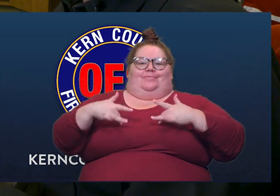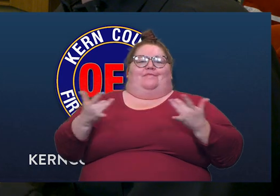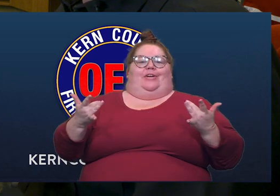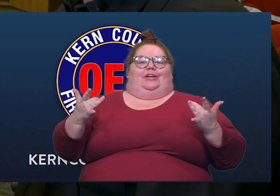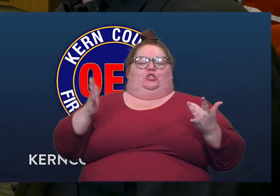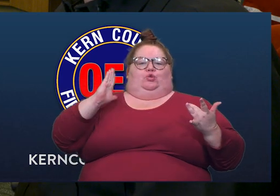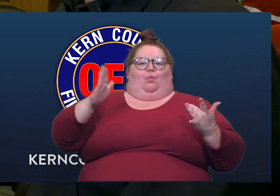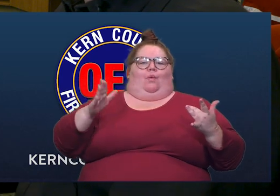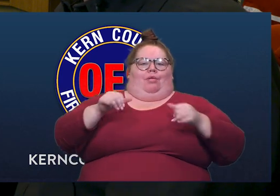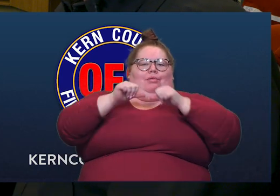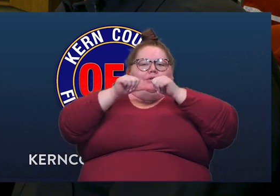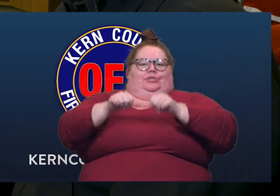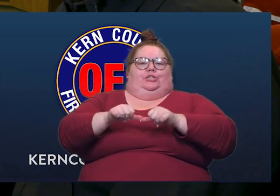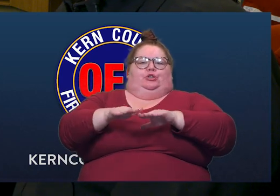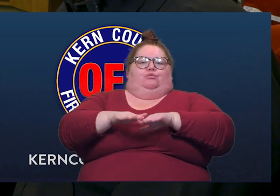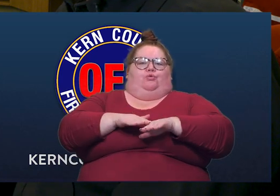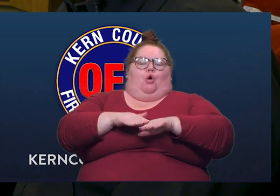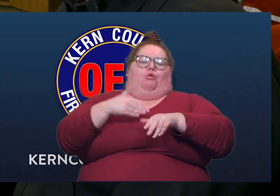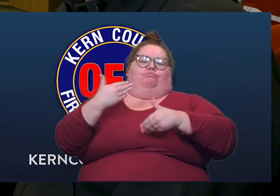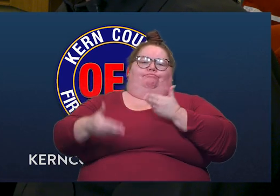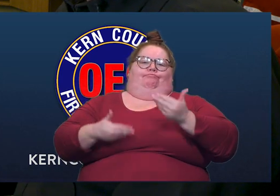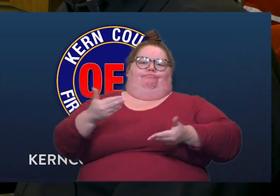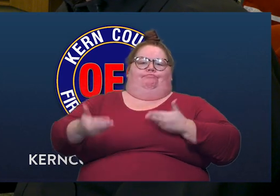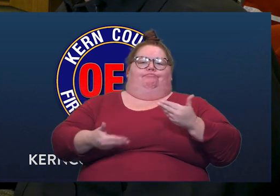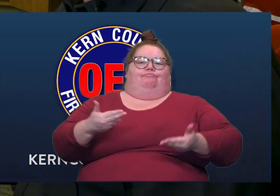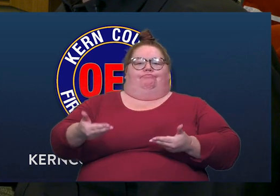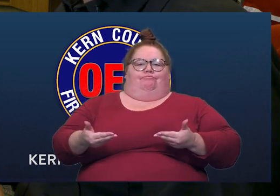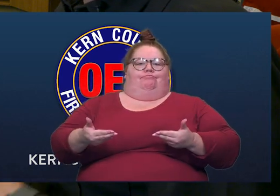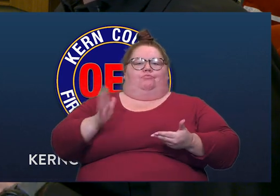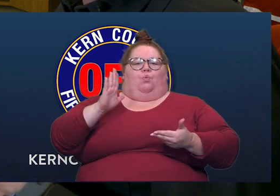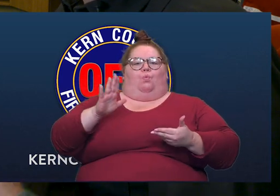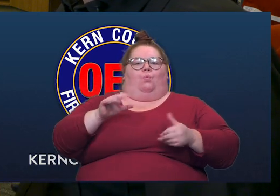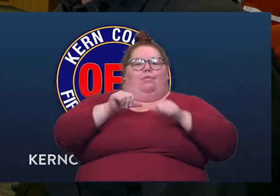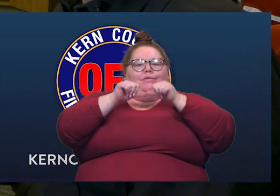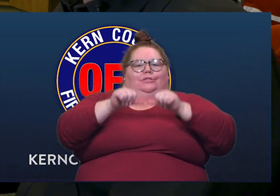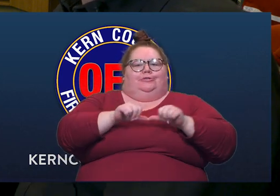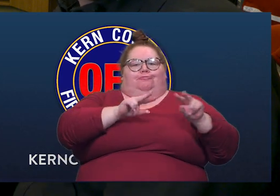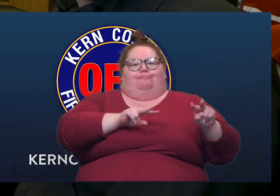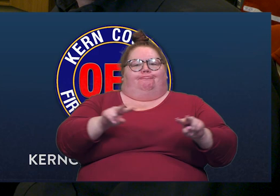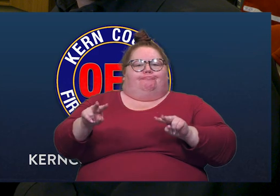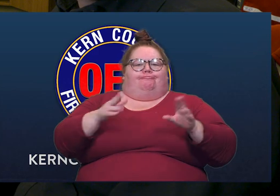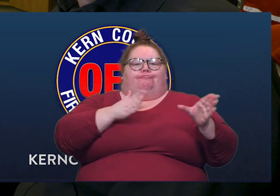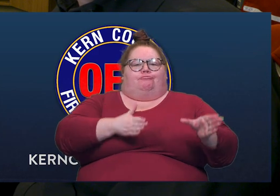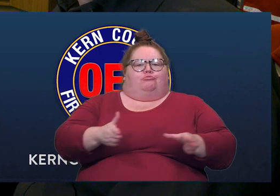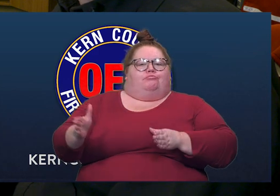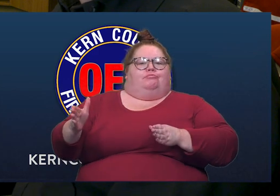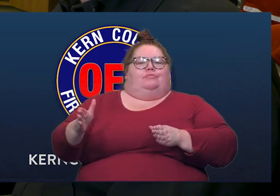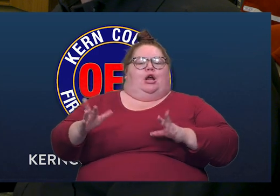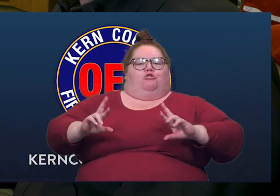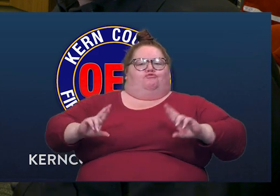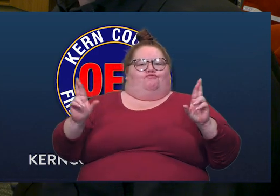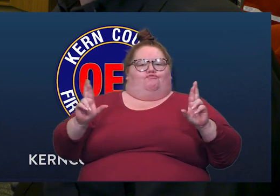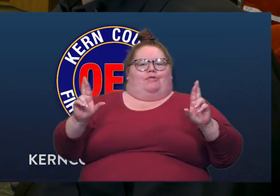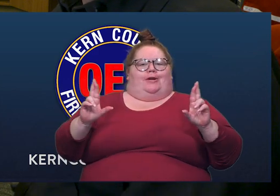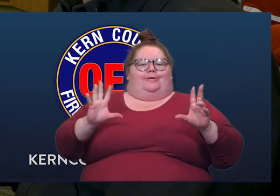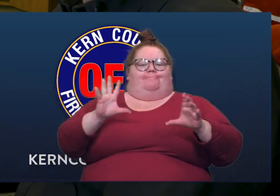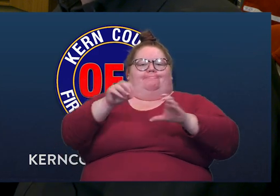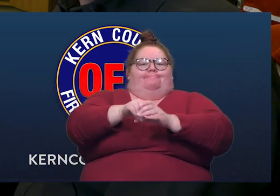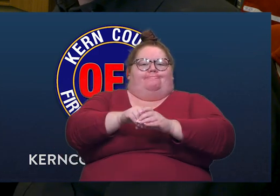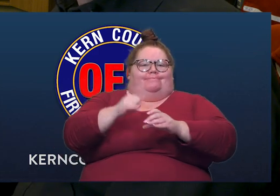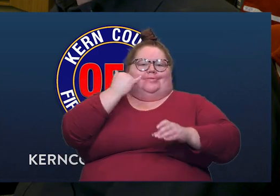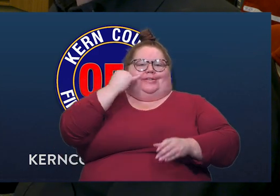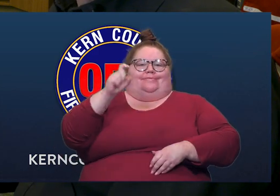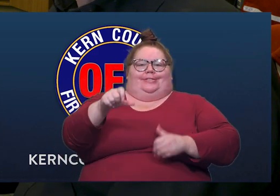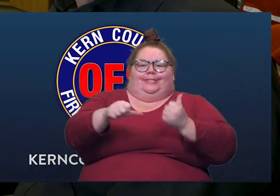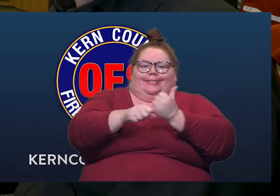It's a very slow moving and we'll continue to be prepared and we'll be ready to engage and assist